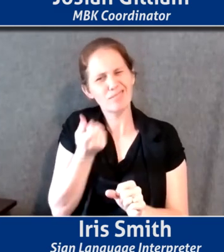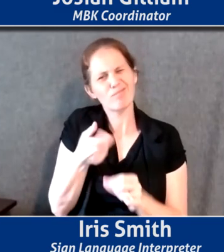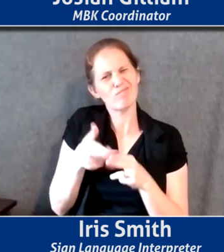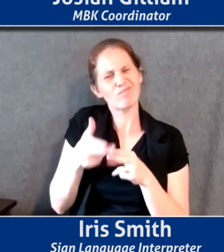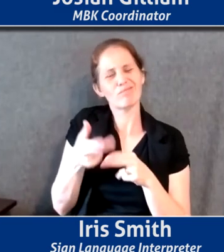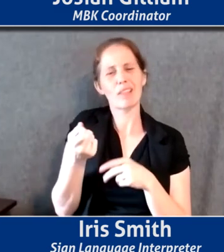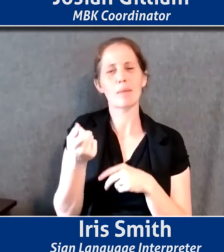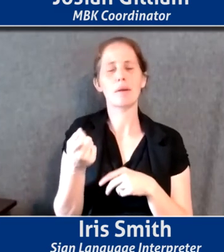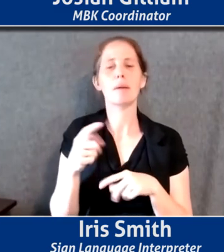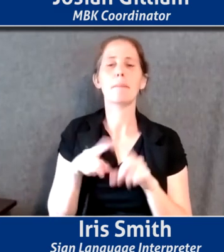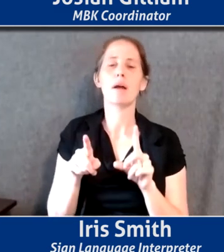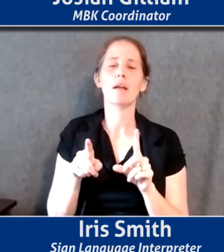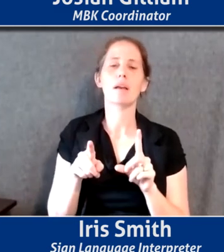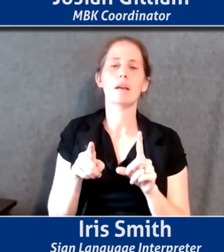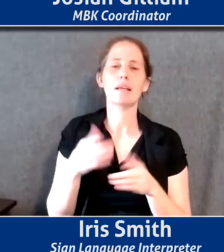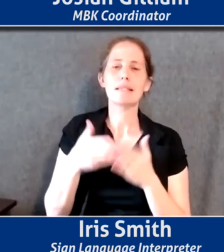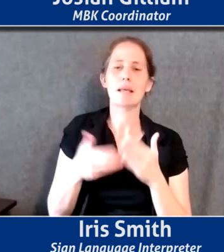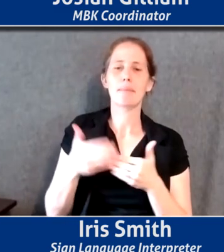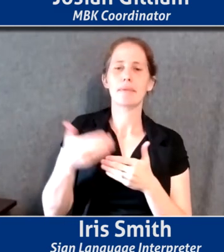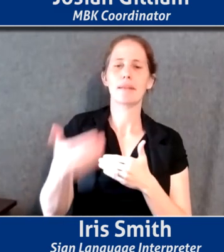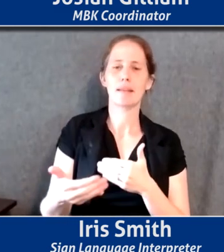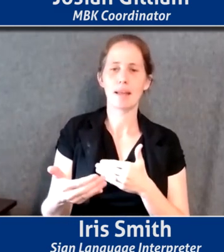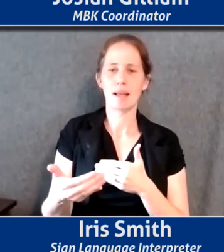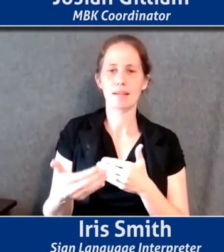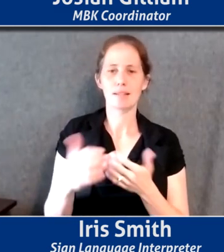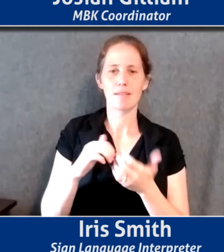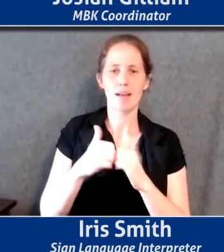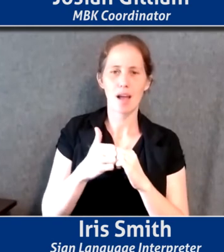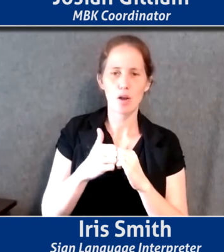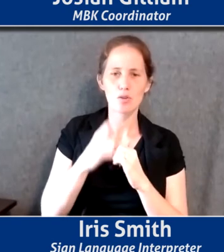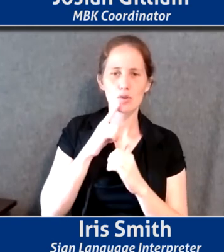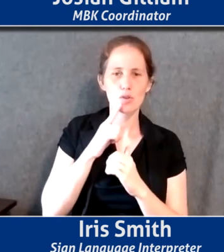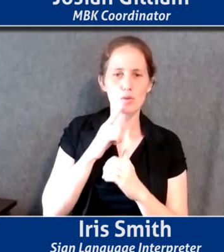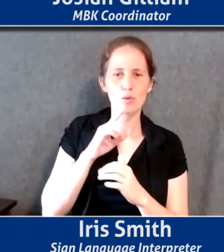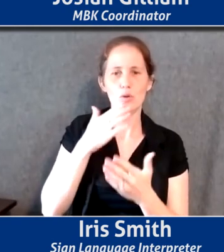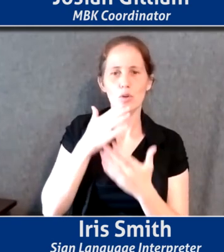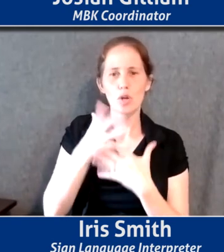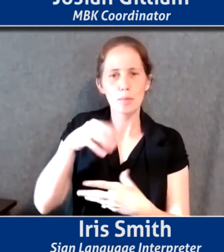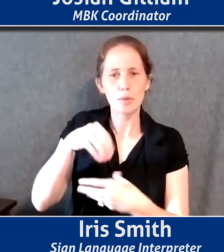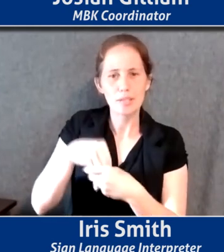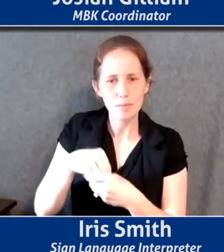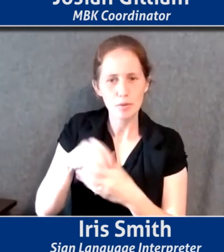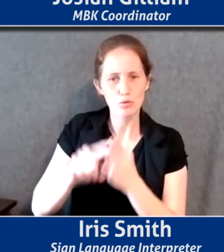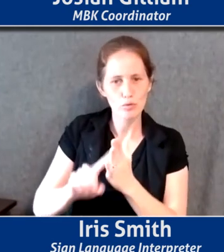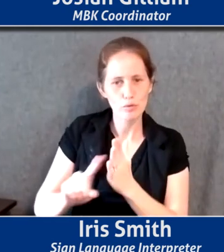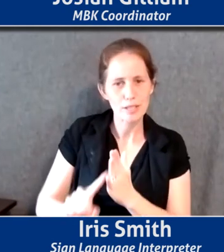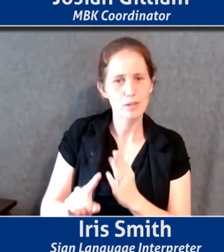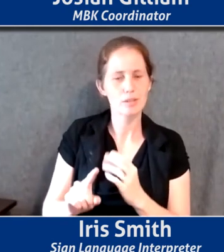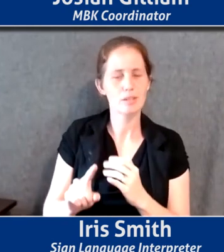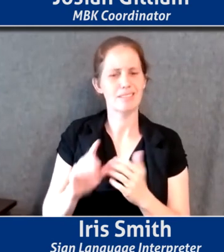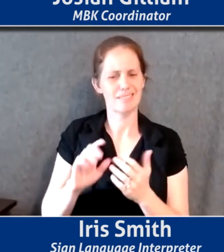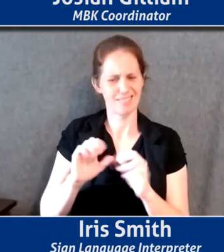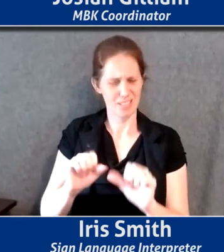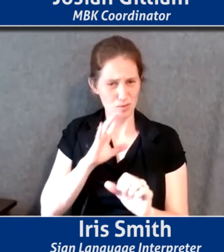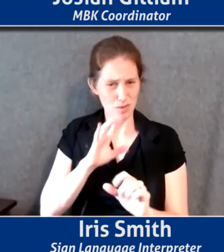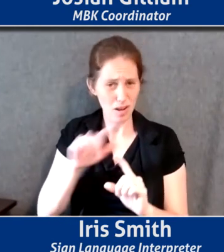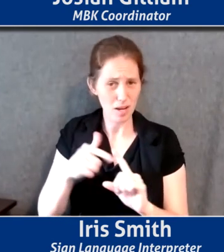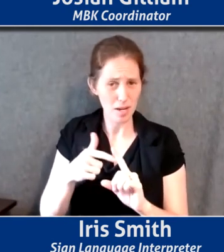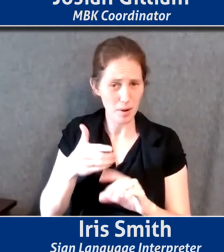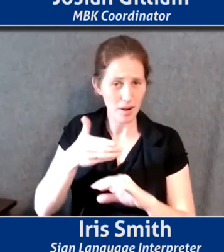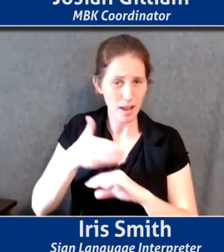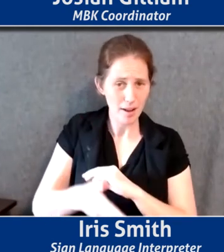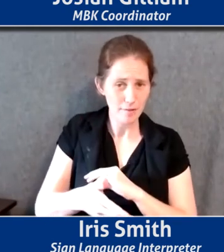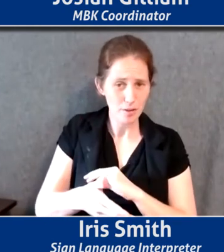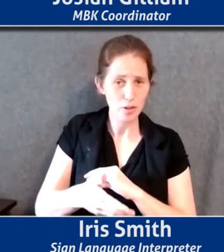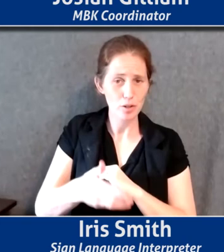already, uh, the, some of the next steps as it relates to qualitative research and participatory, um, research and stuff like that. Can you talk about what happened after the rollout